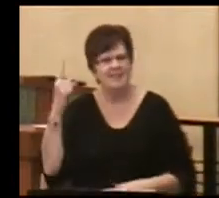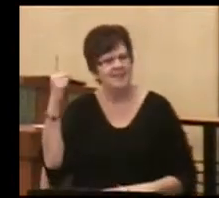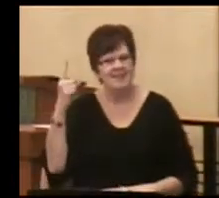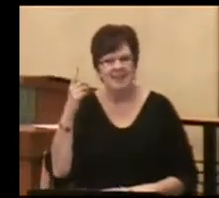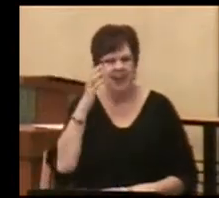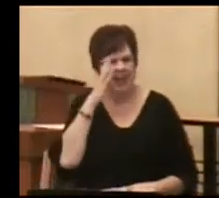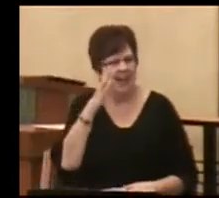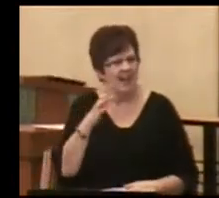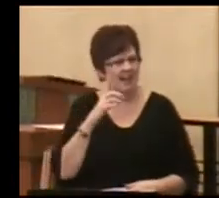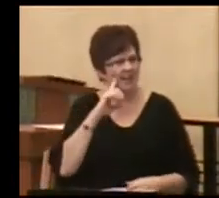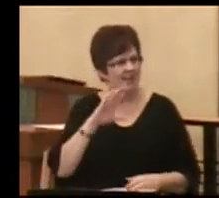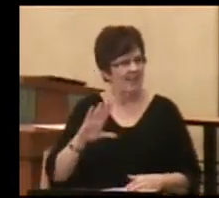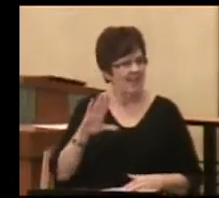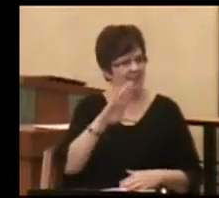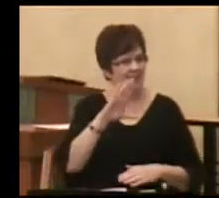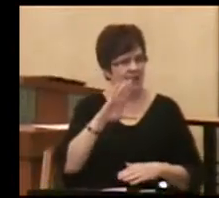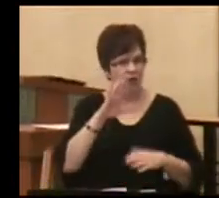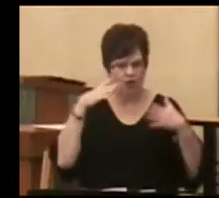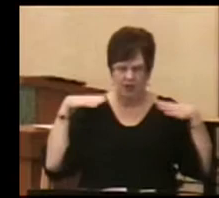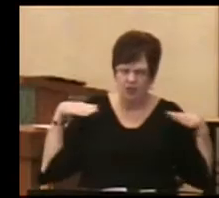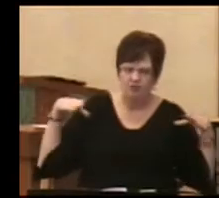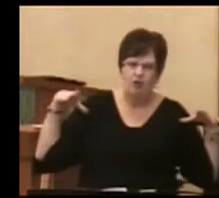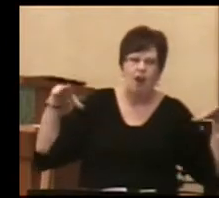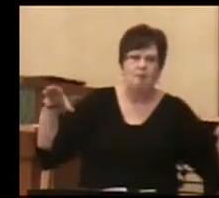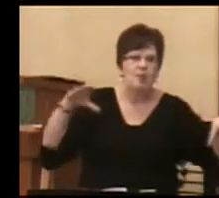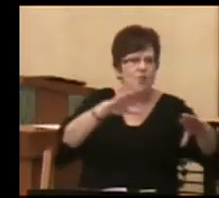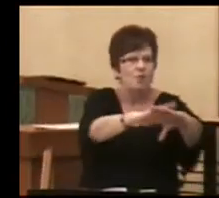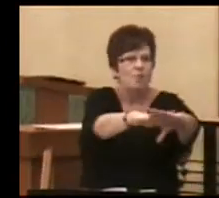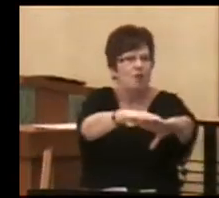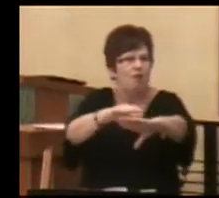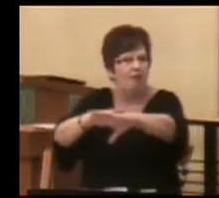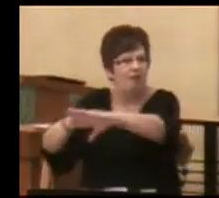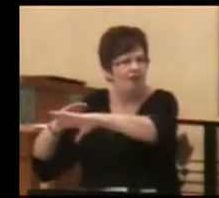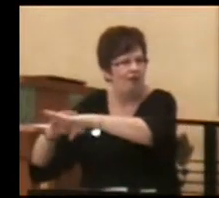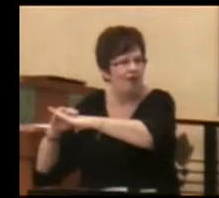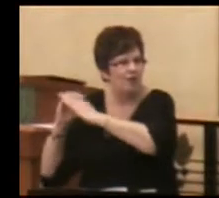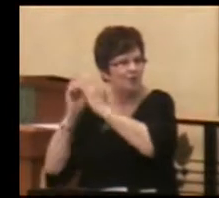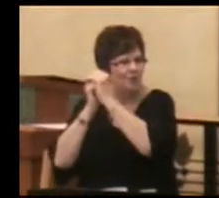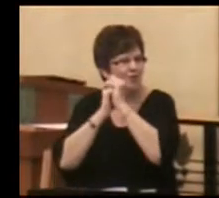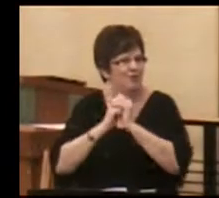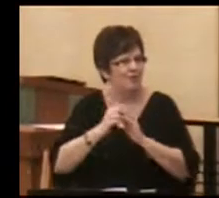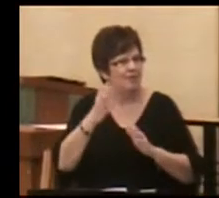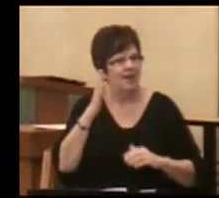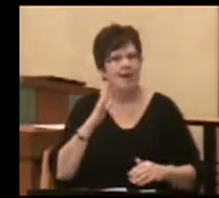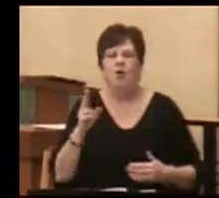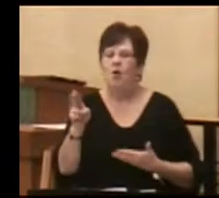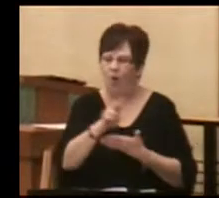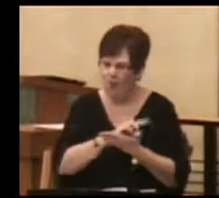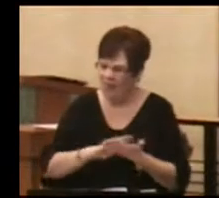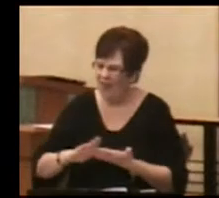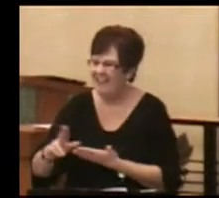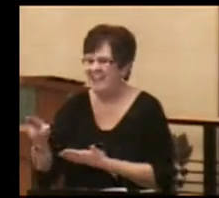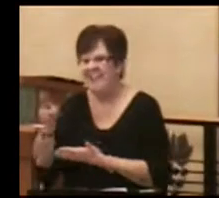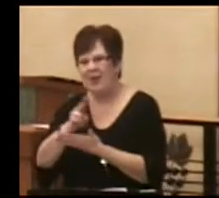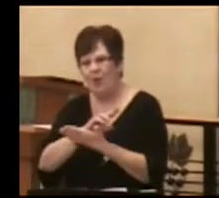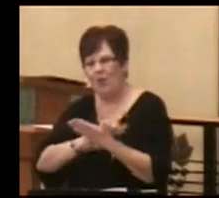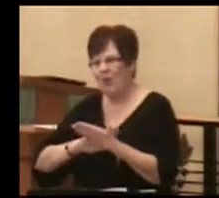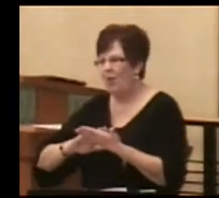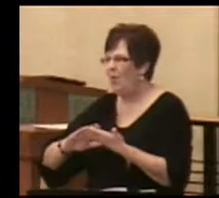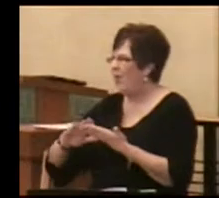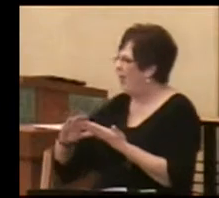their elevated status, the cherubim were called to worship God. Holy, holy,